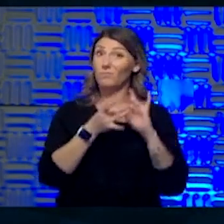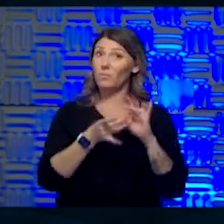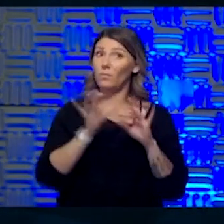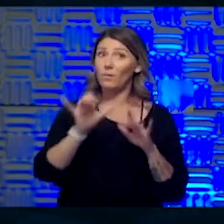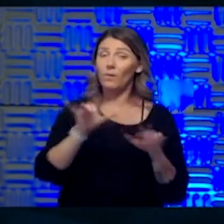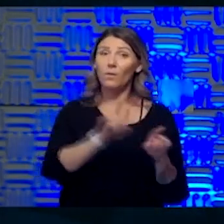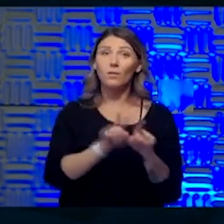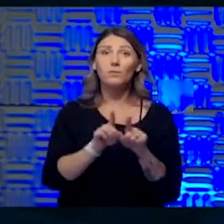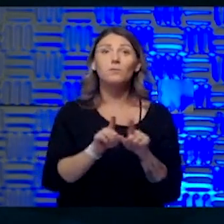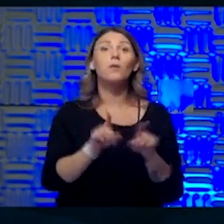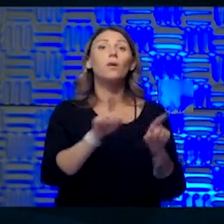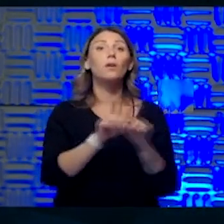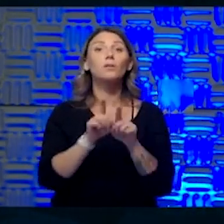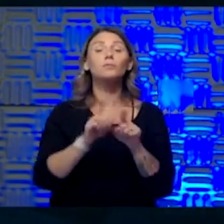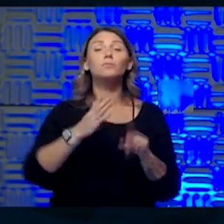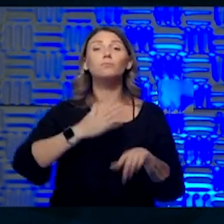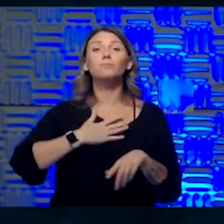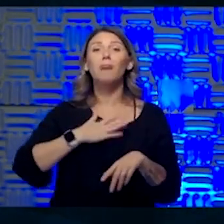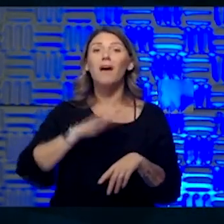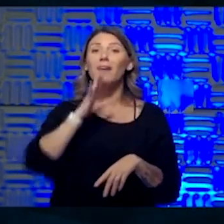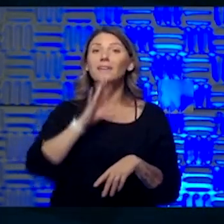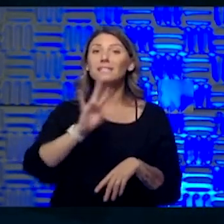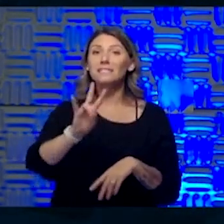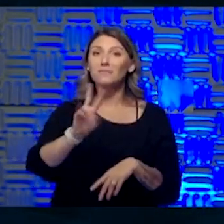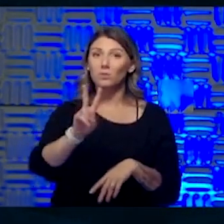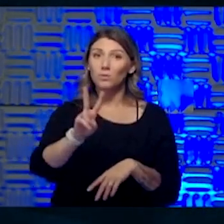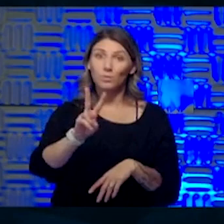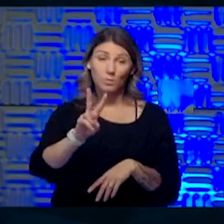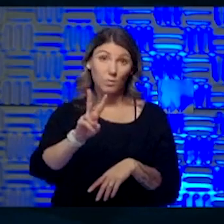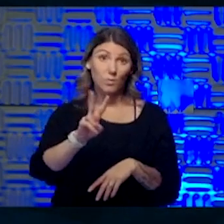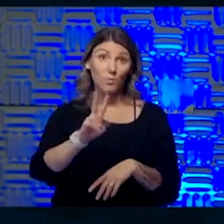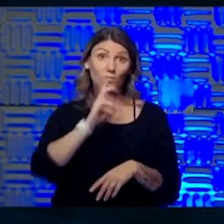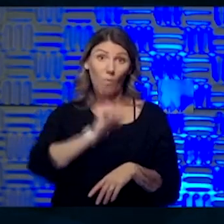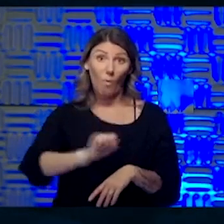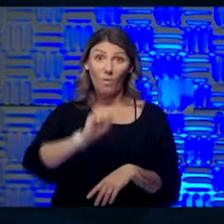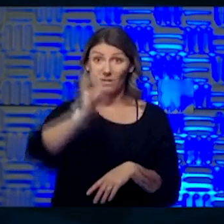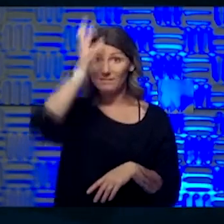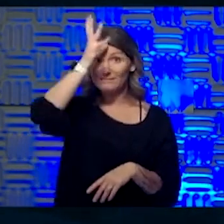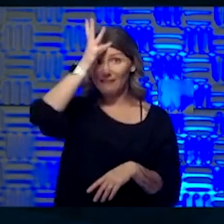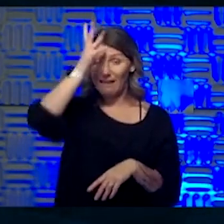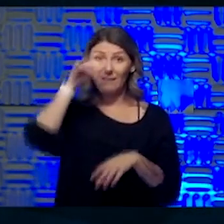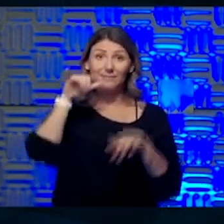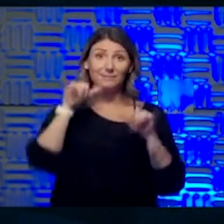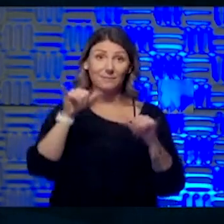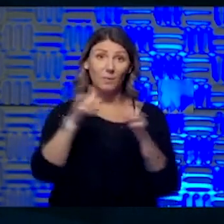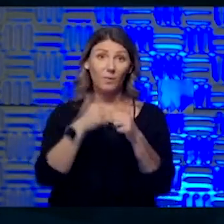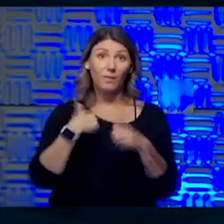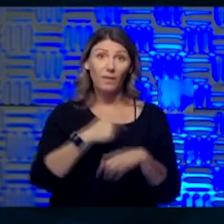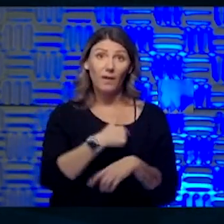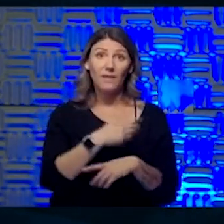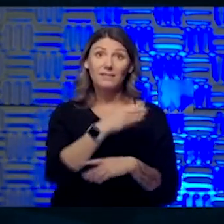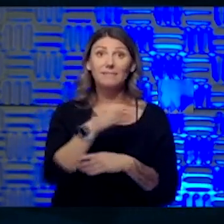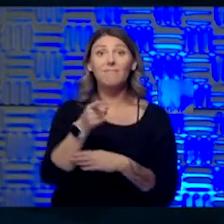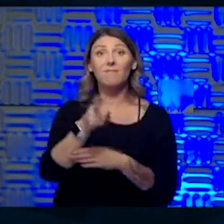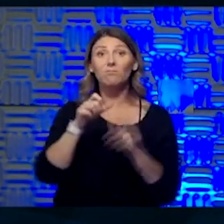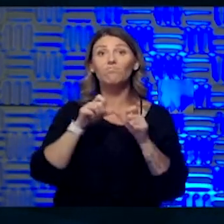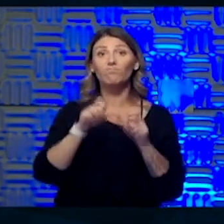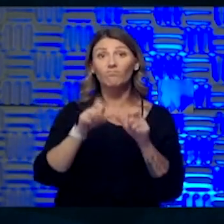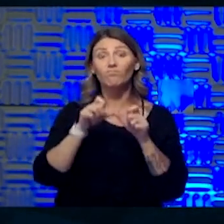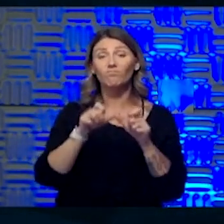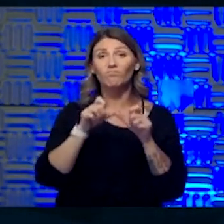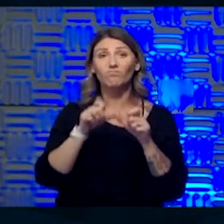right now have my 72 year old dad staying with us. Um, and he has, um, chronic medical conditions.